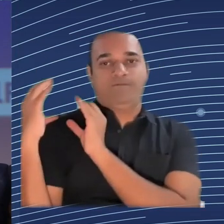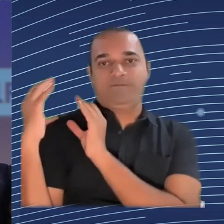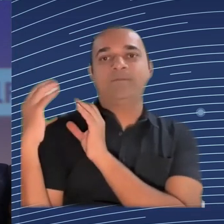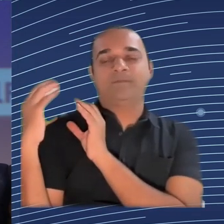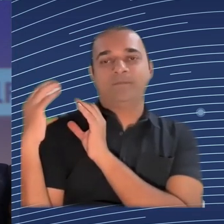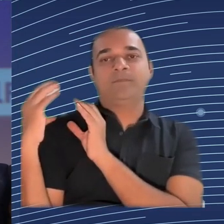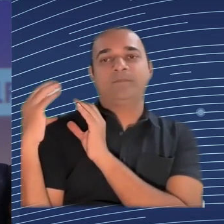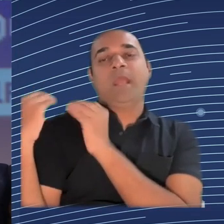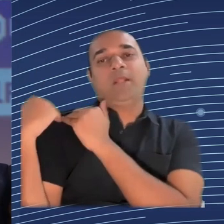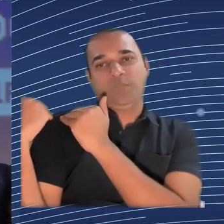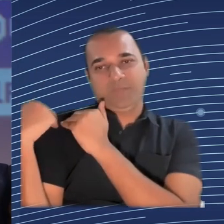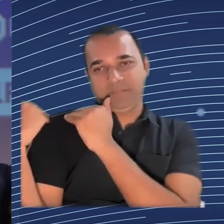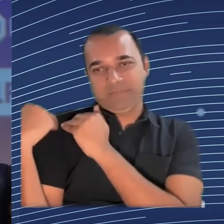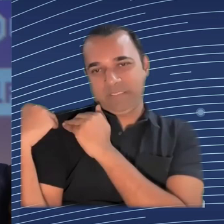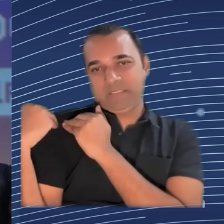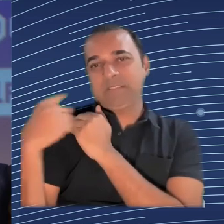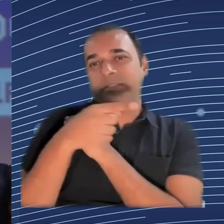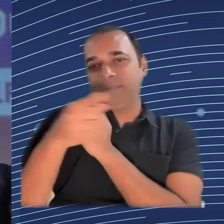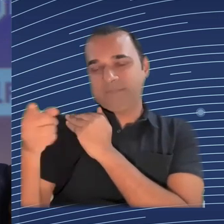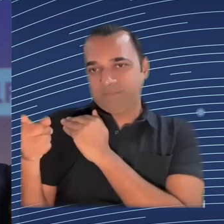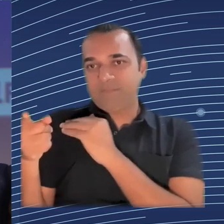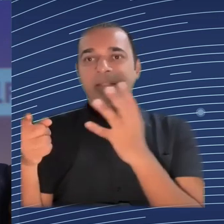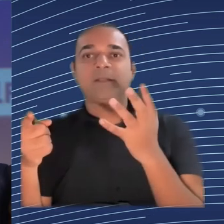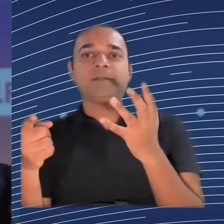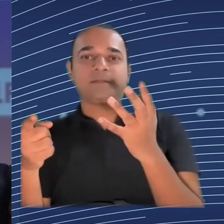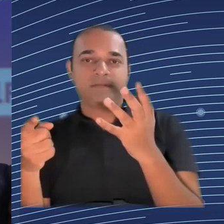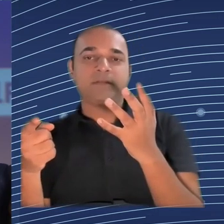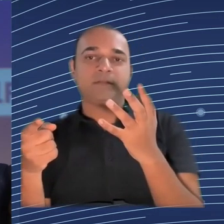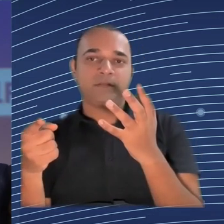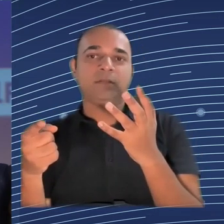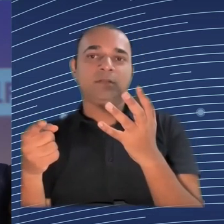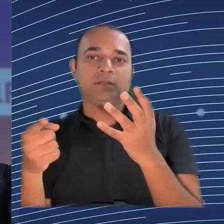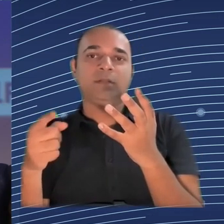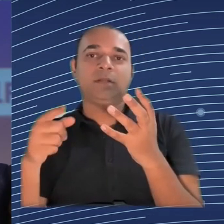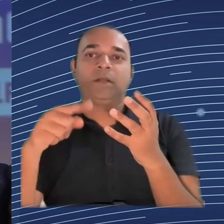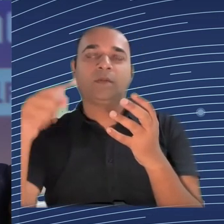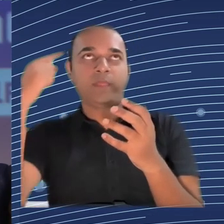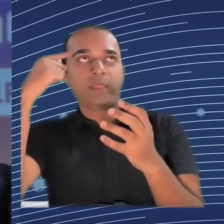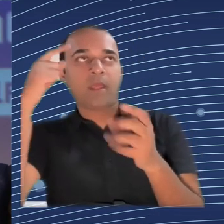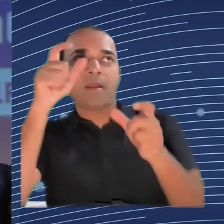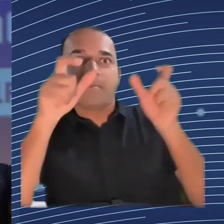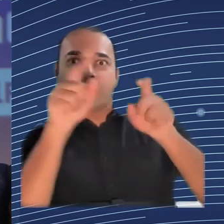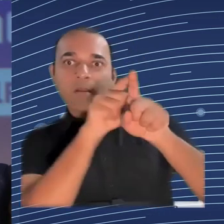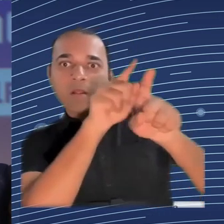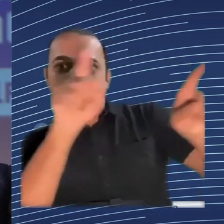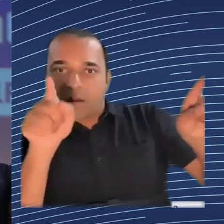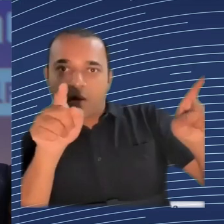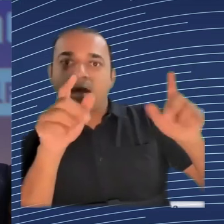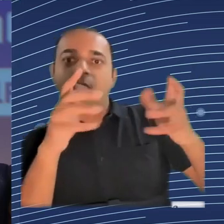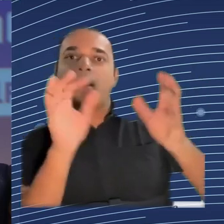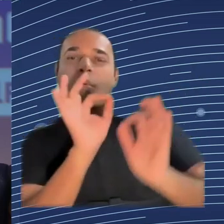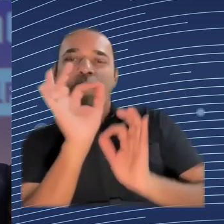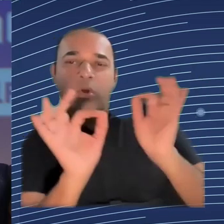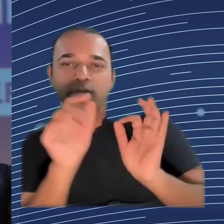can demand. They're actually in a position to demand questions about those, to demand answers to those questions. You know, how does it impact the business